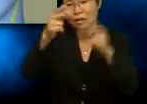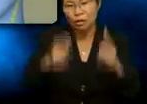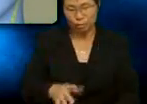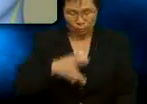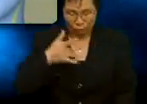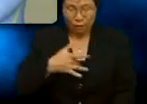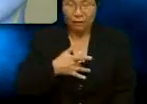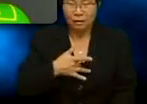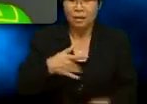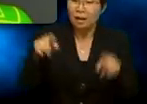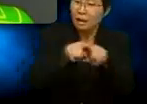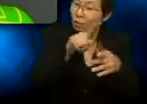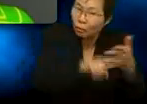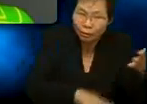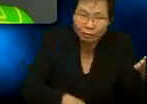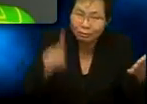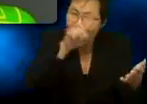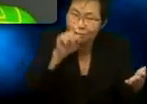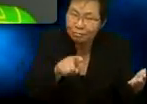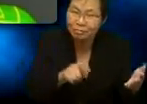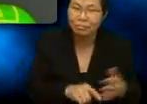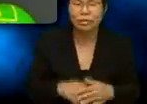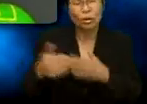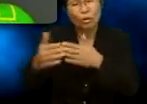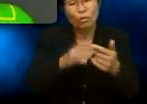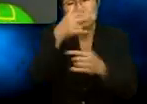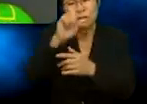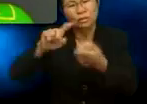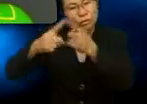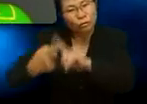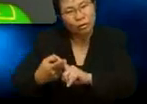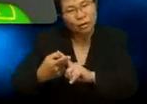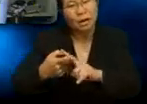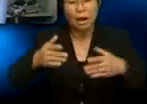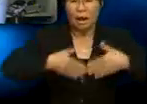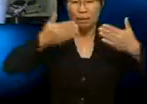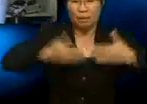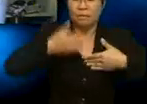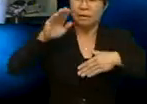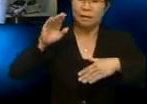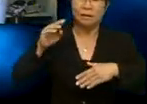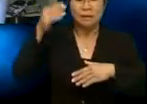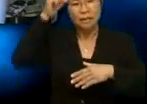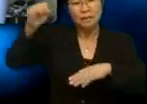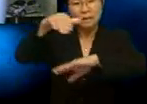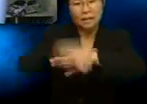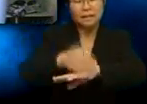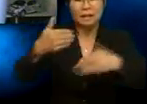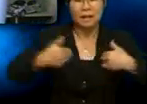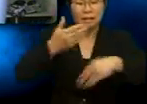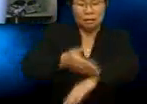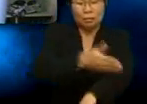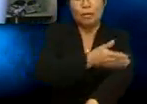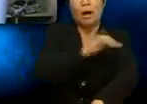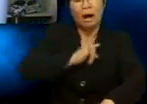Like what? Although Gus's friends were happy that his English had improved, I think they were also